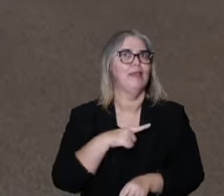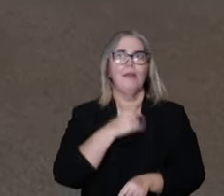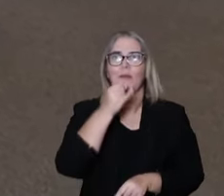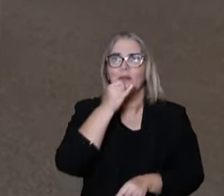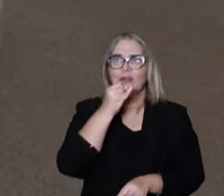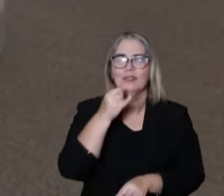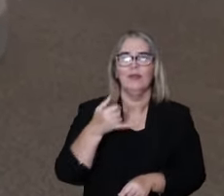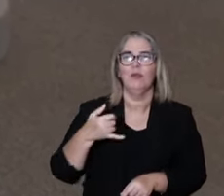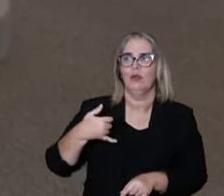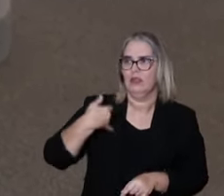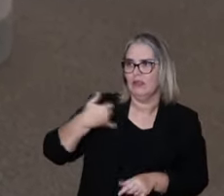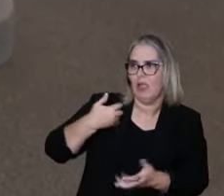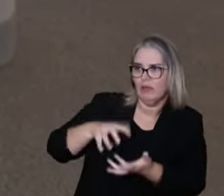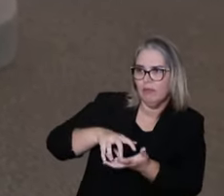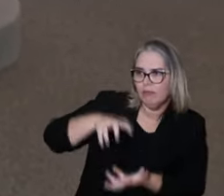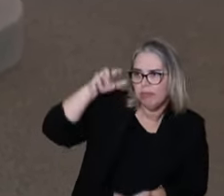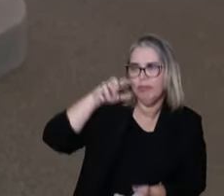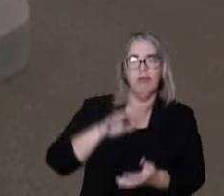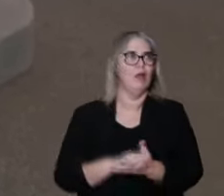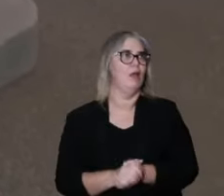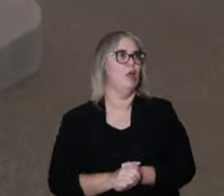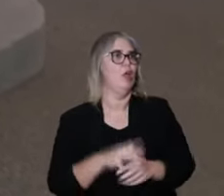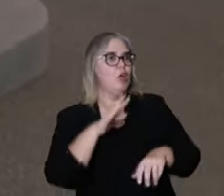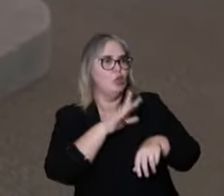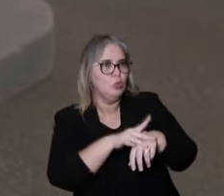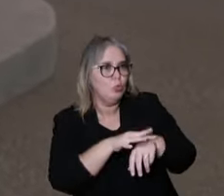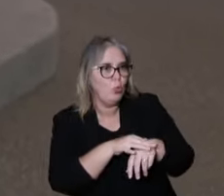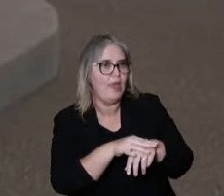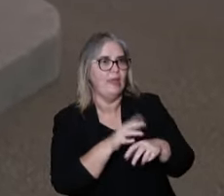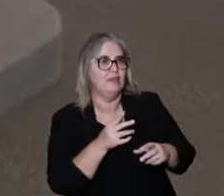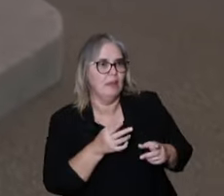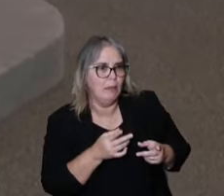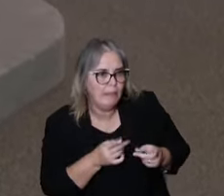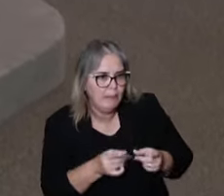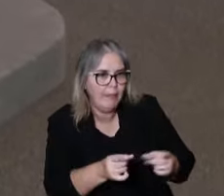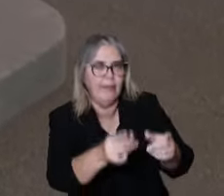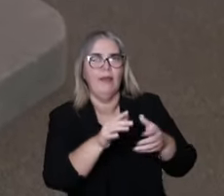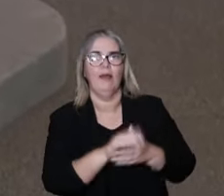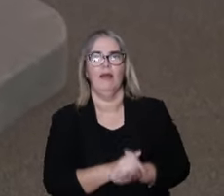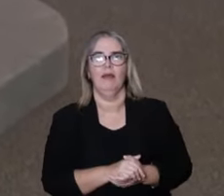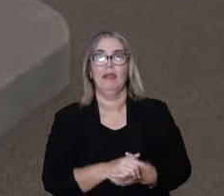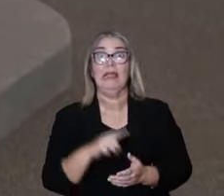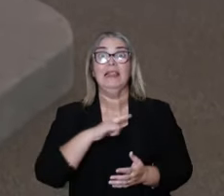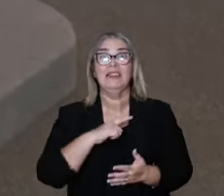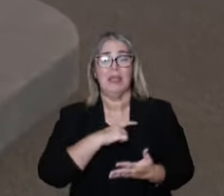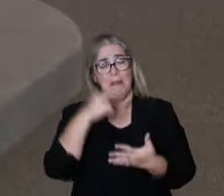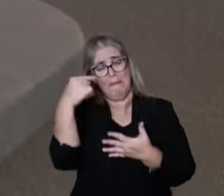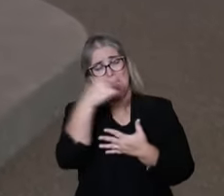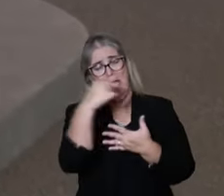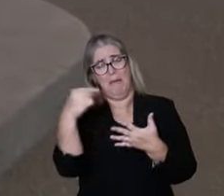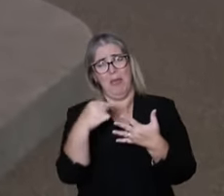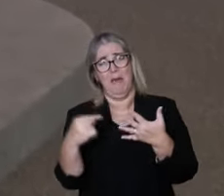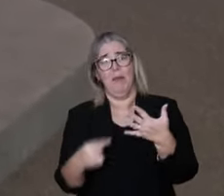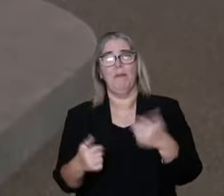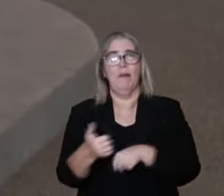with aging of population and chronic diseases, we need to have this conversation.